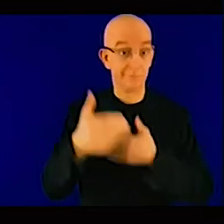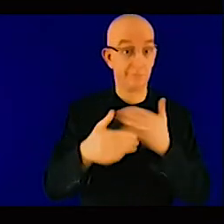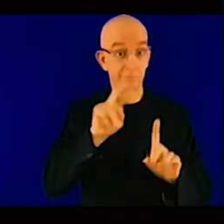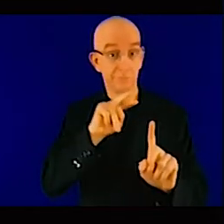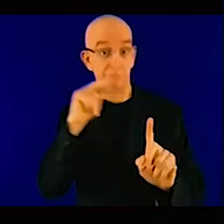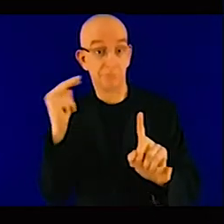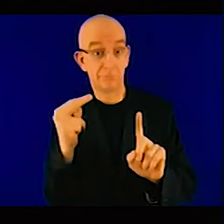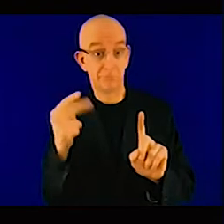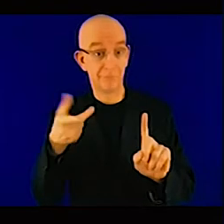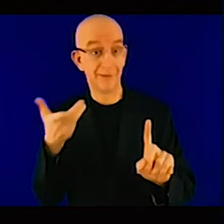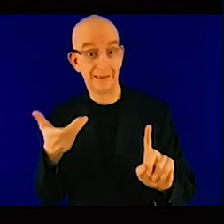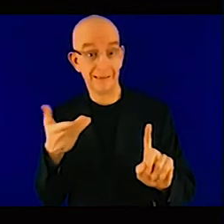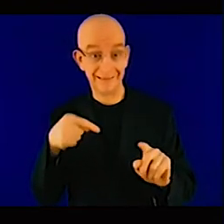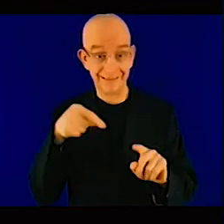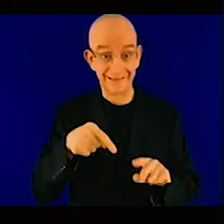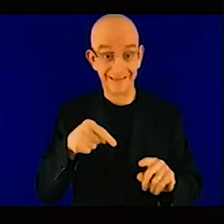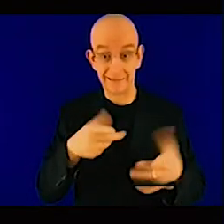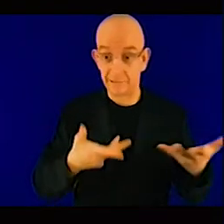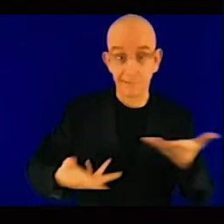please jump in.